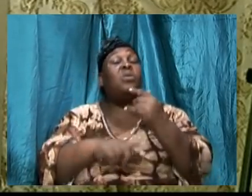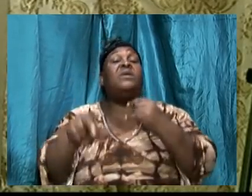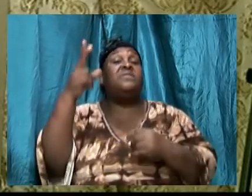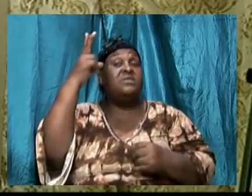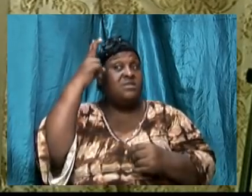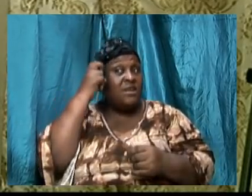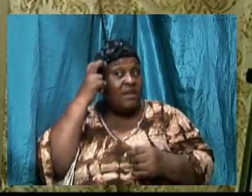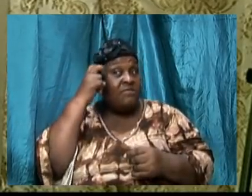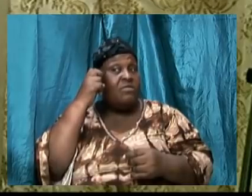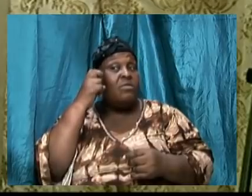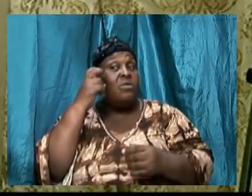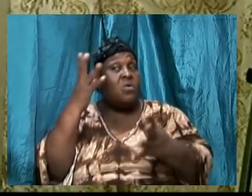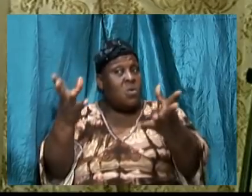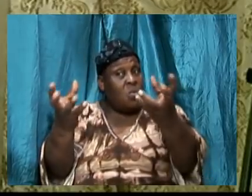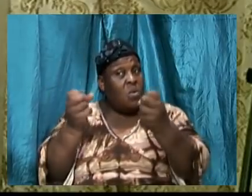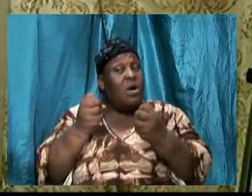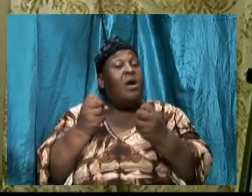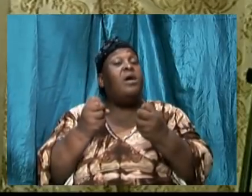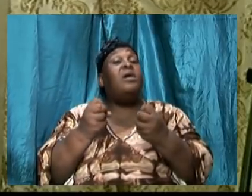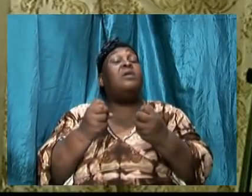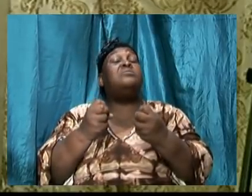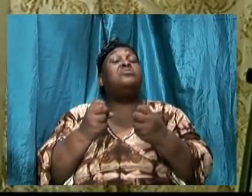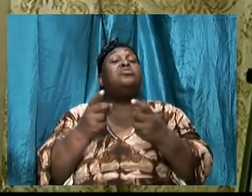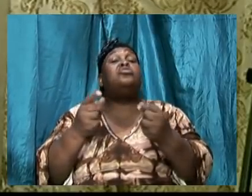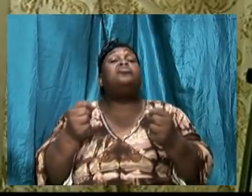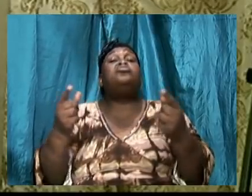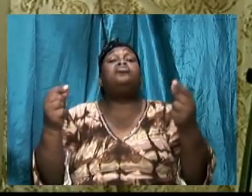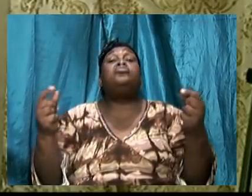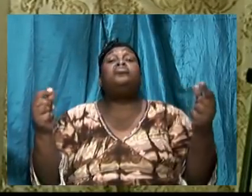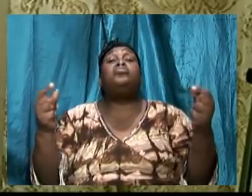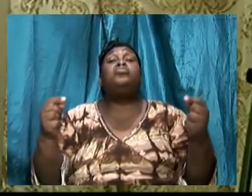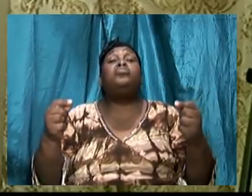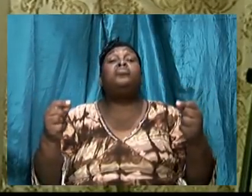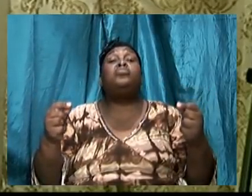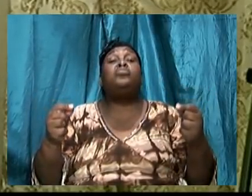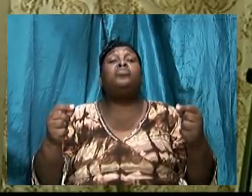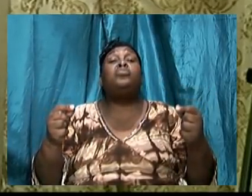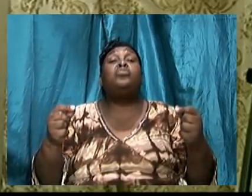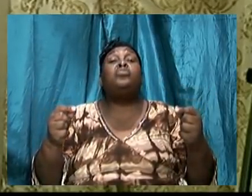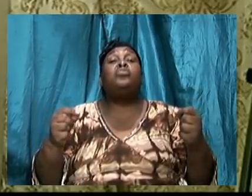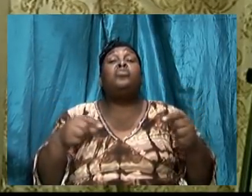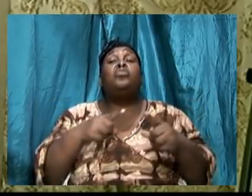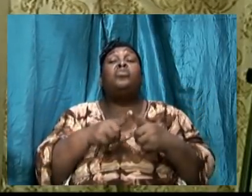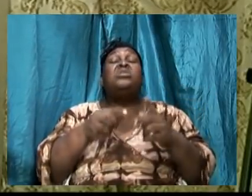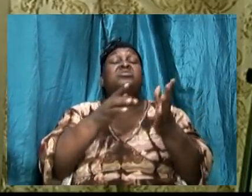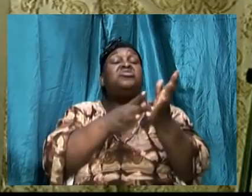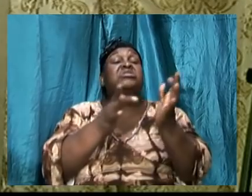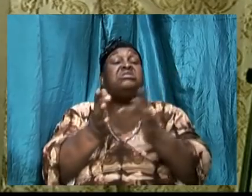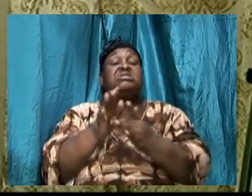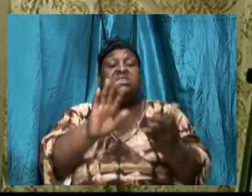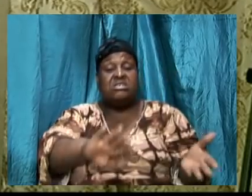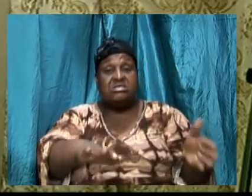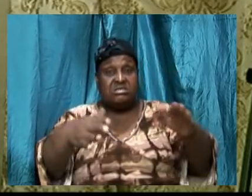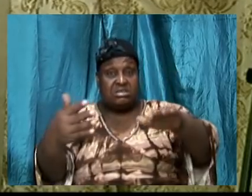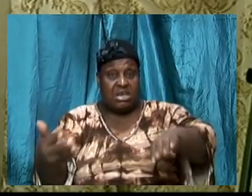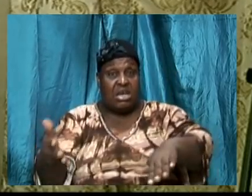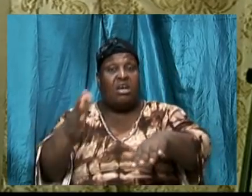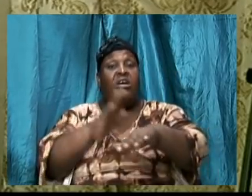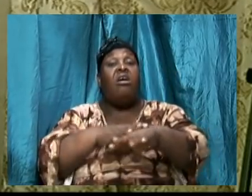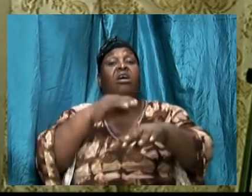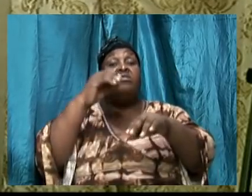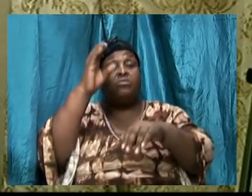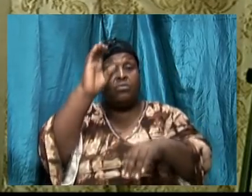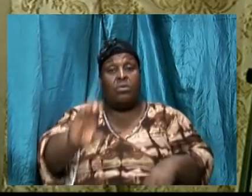depth of who God is. And understand that he has already wrought the victory when he died on the cross. So victory is there.